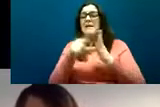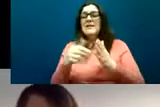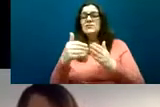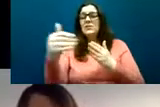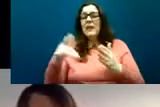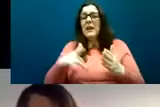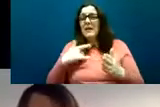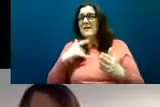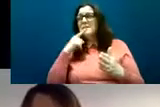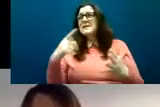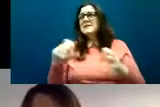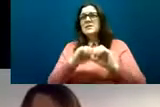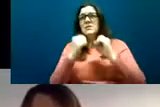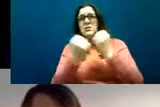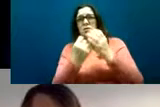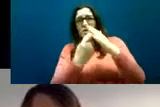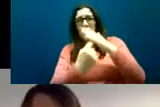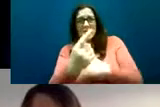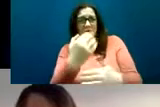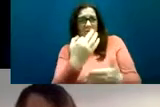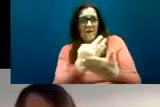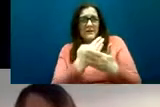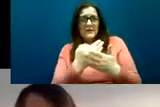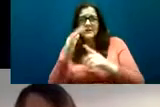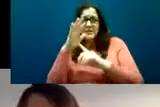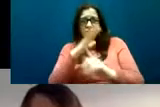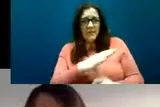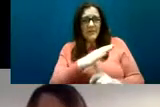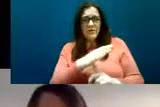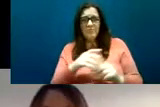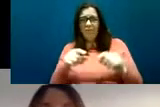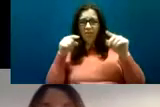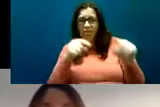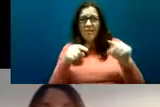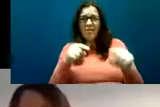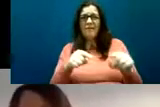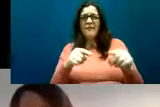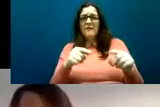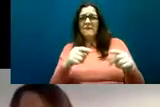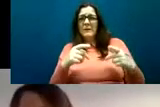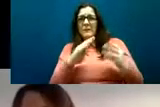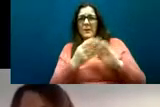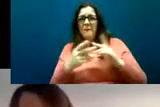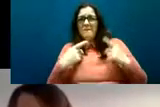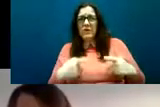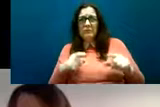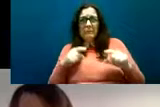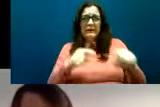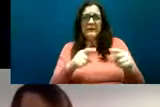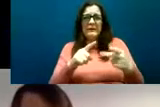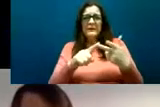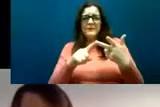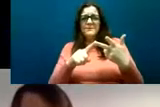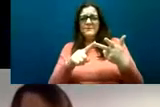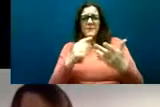discrimination victimization and difficulties even in attaining and maintaining employment often they are